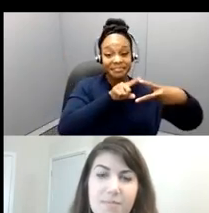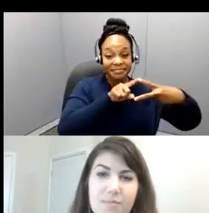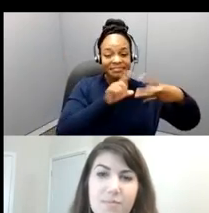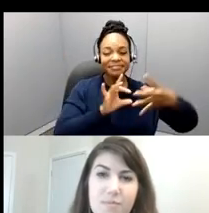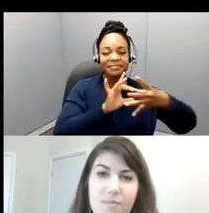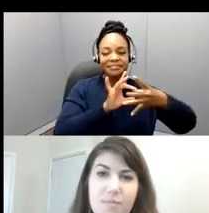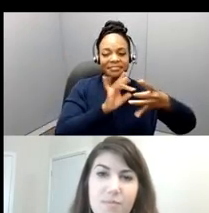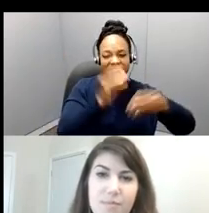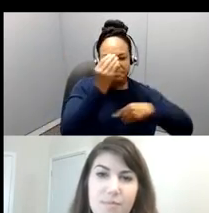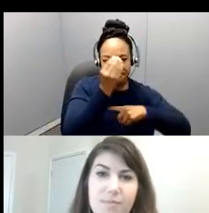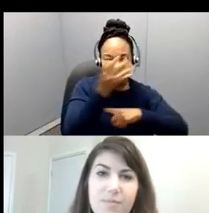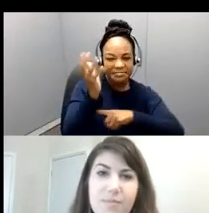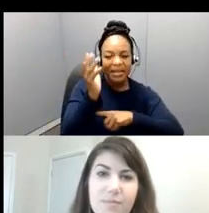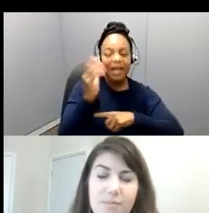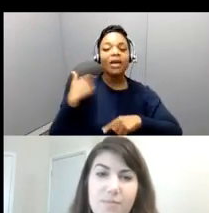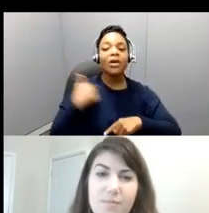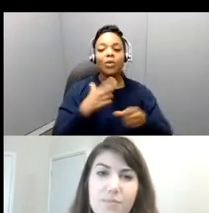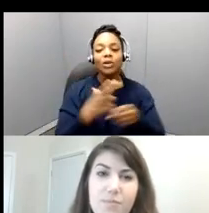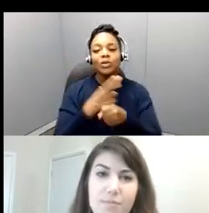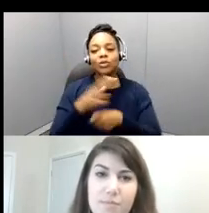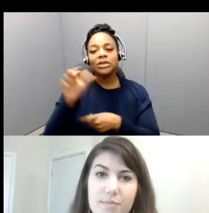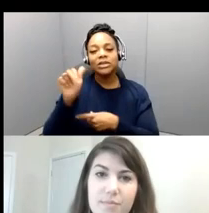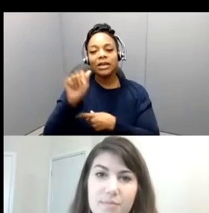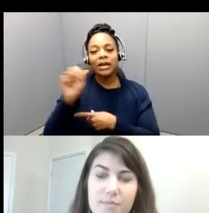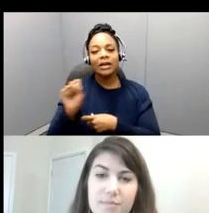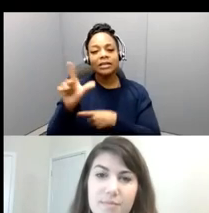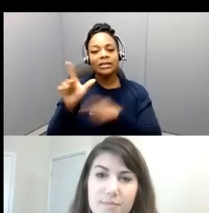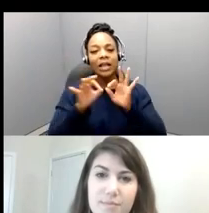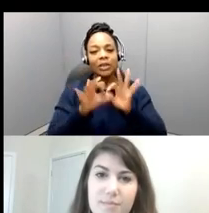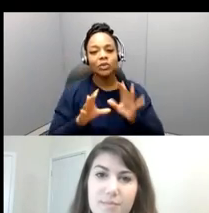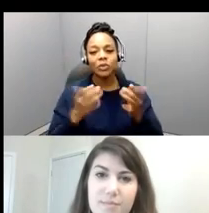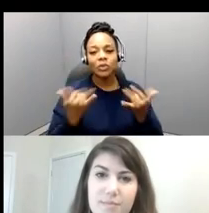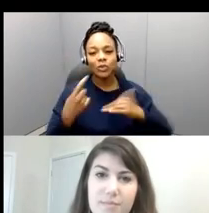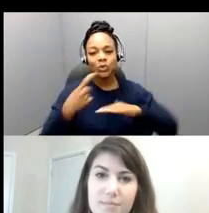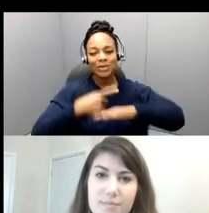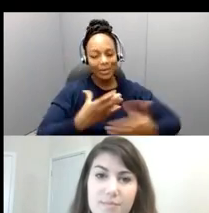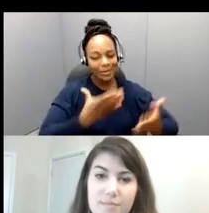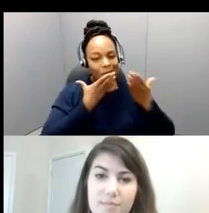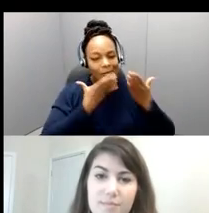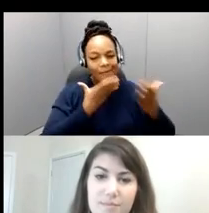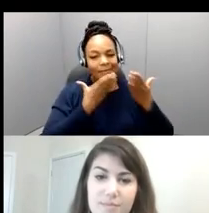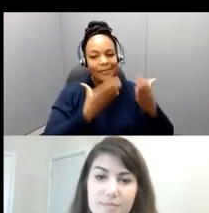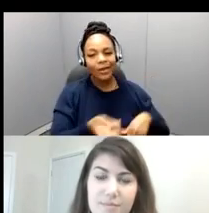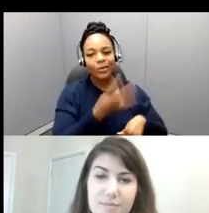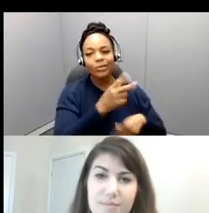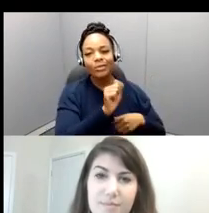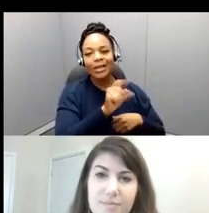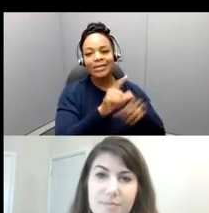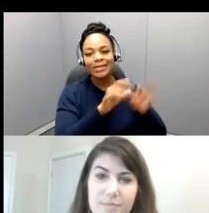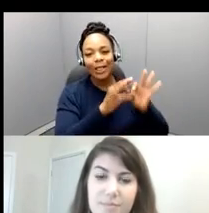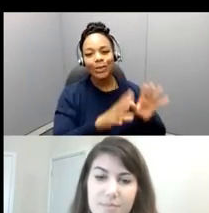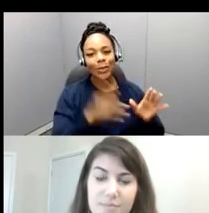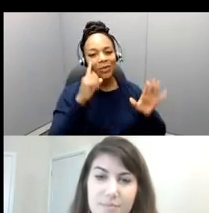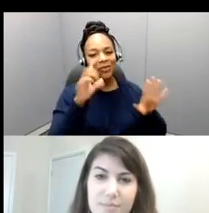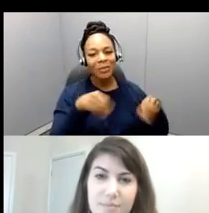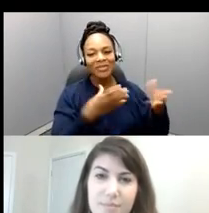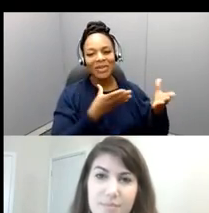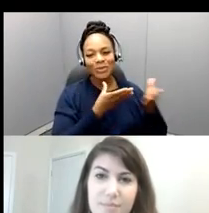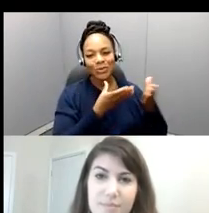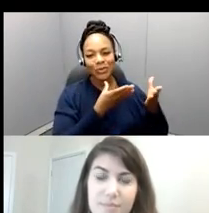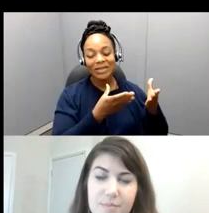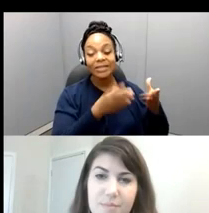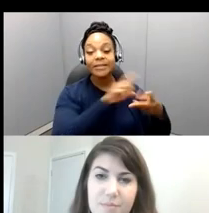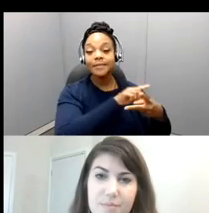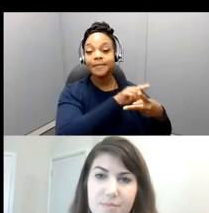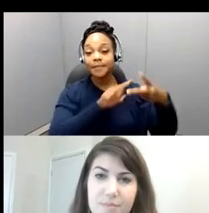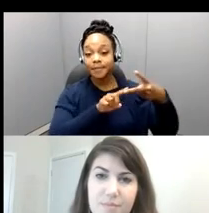Sign Language Interpreters today. So I want to thank them for providing their services. We are also providing